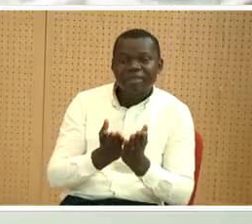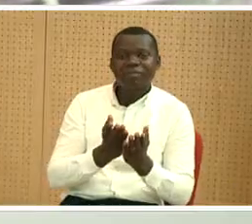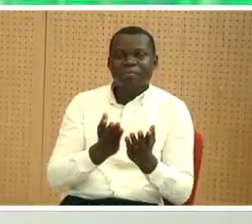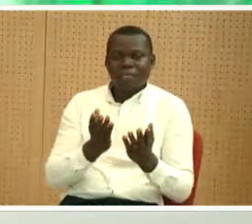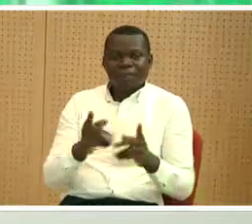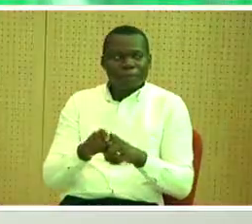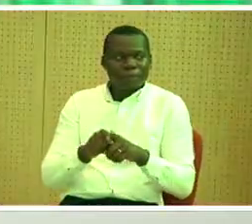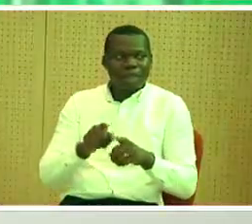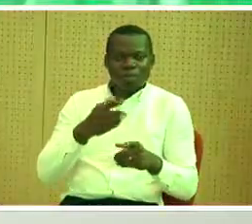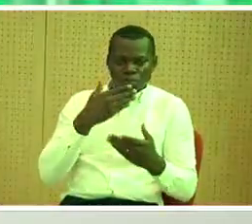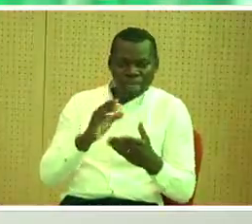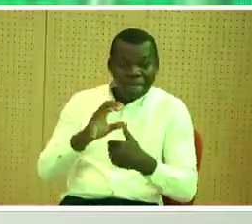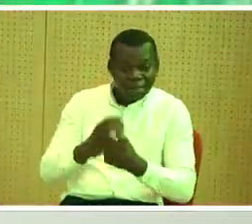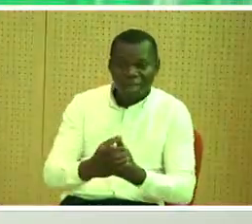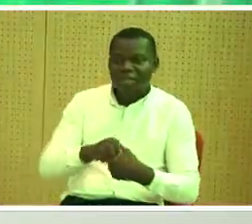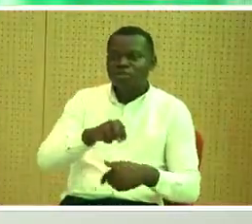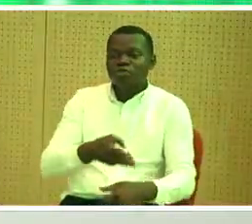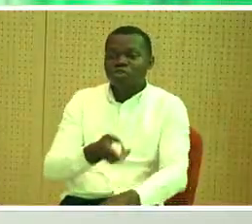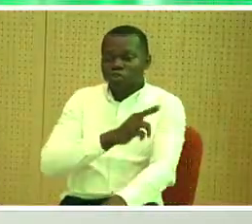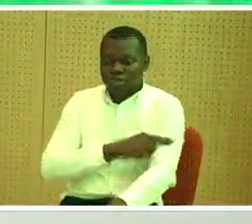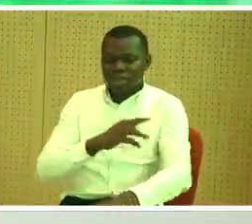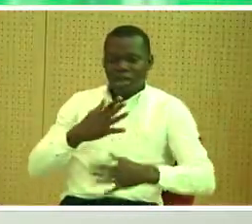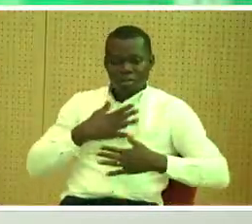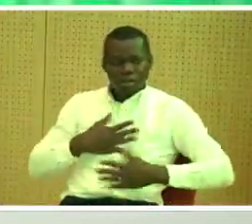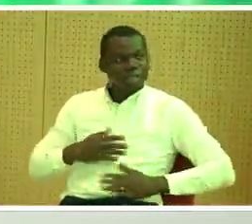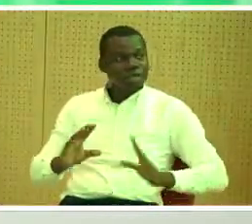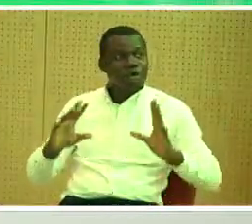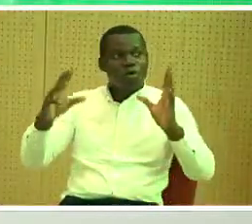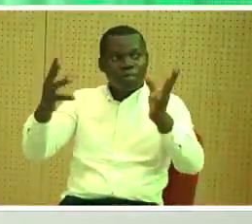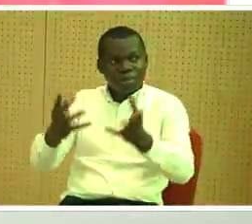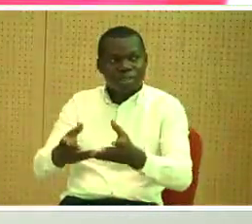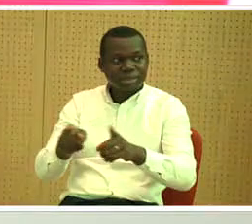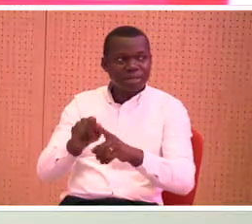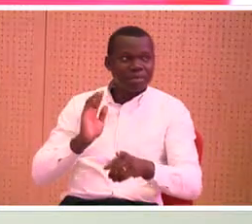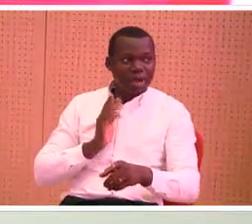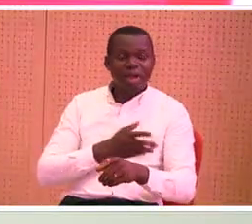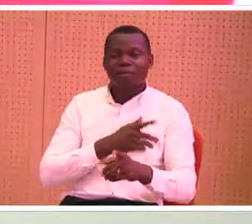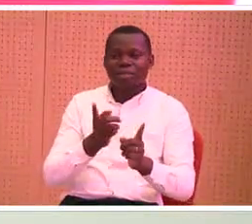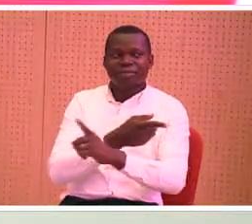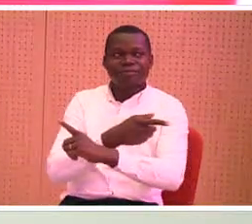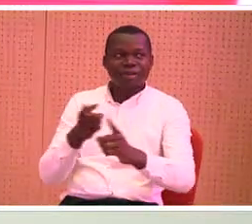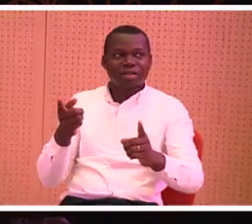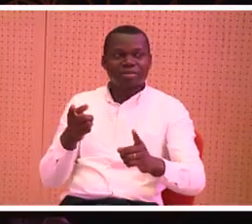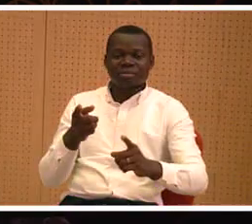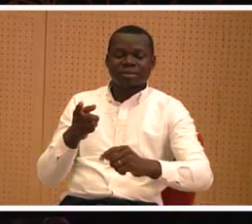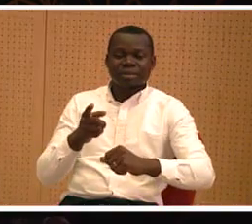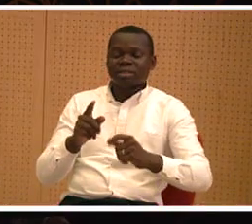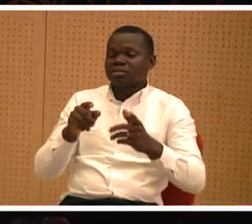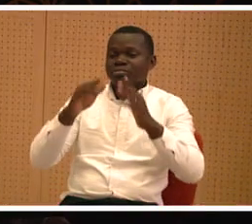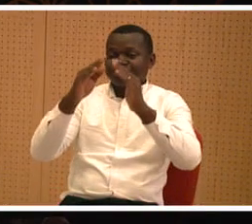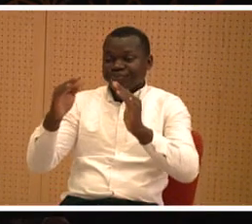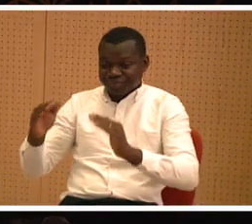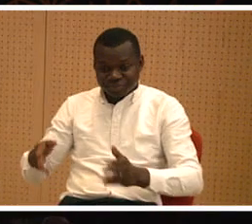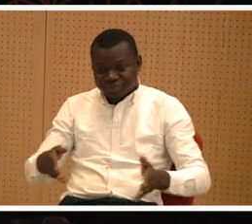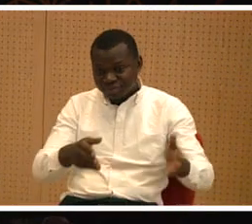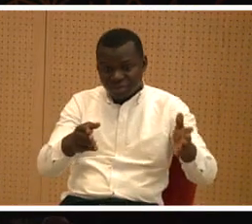time and resources for our bodies our communities and our infrastructures we are here